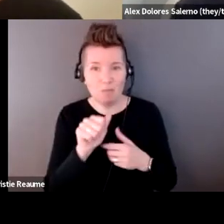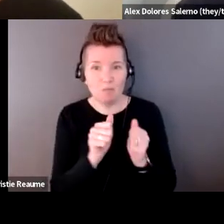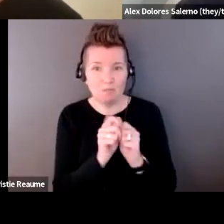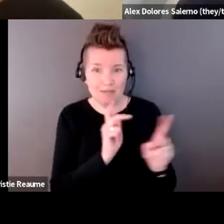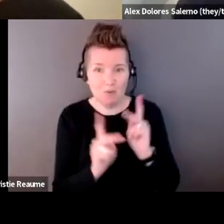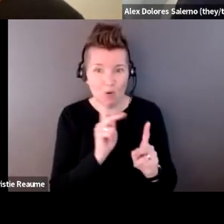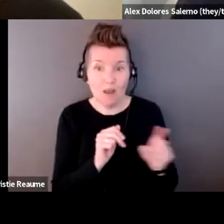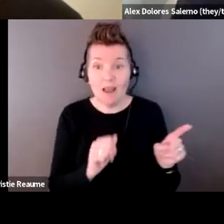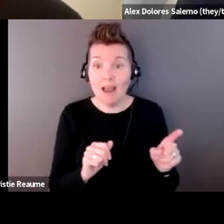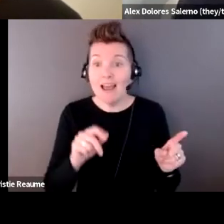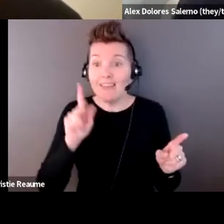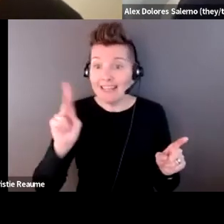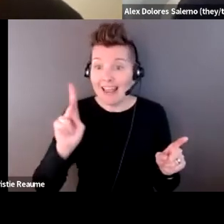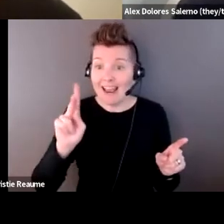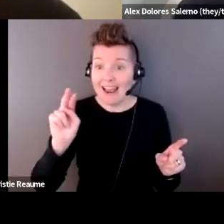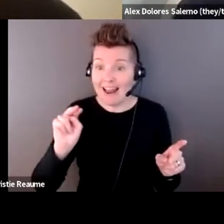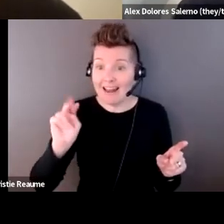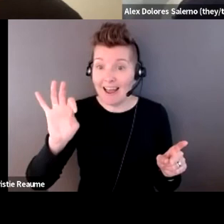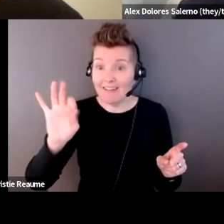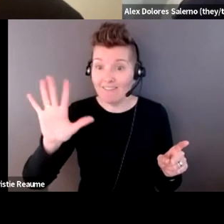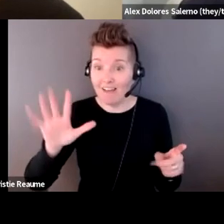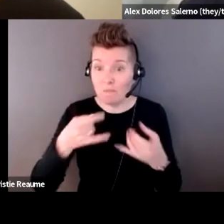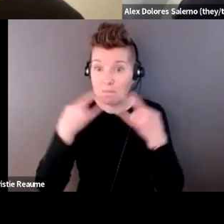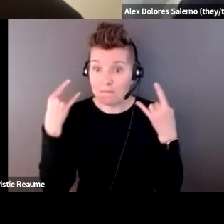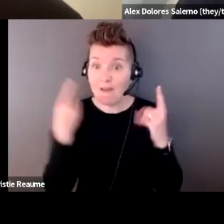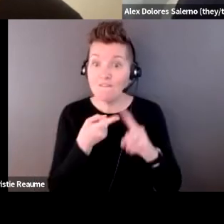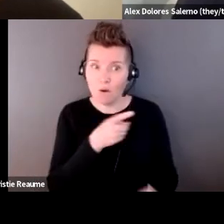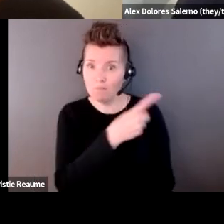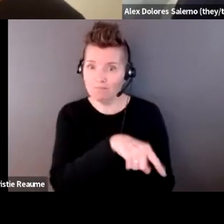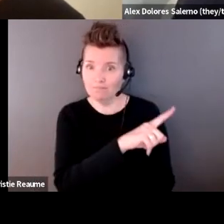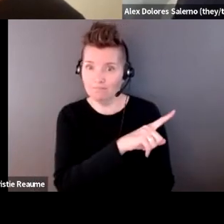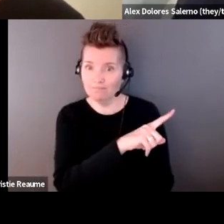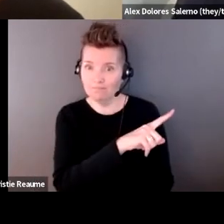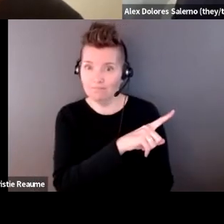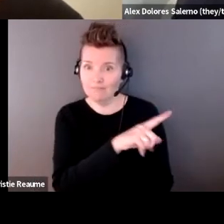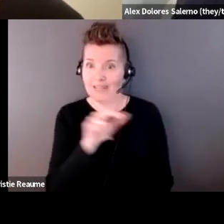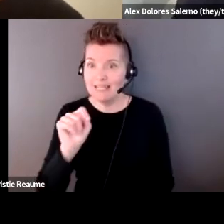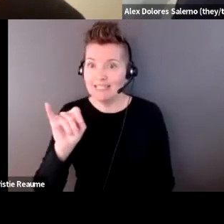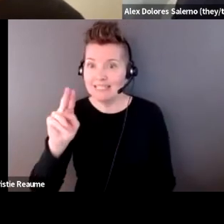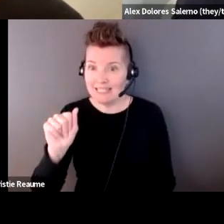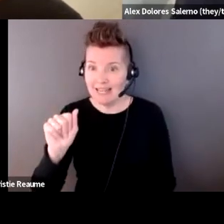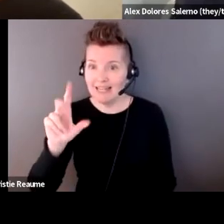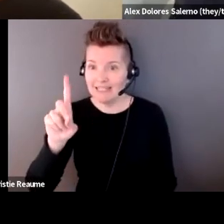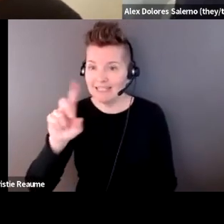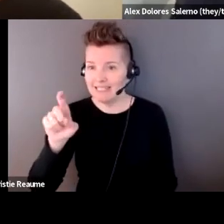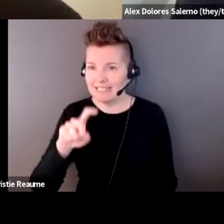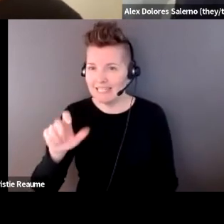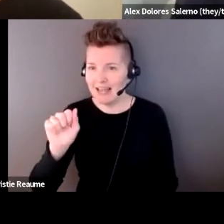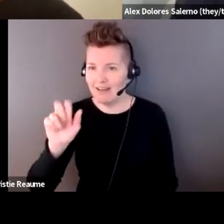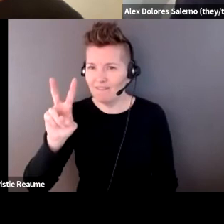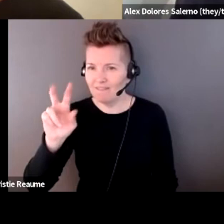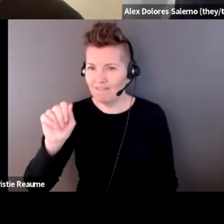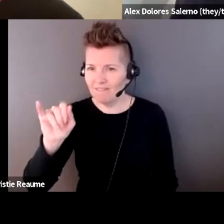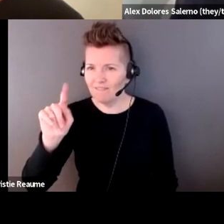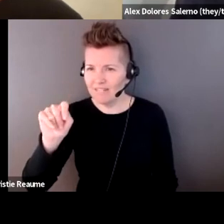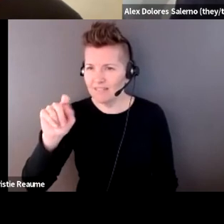95 masks that I was able to get or was from other disabled artists was from Tina Zabitsanos, like who literally hit me